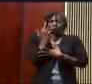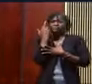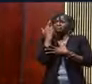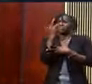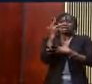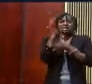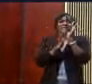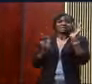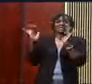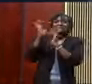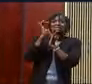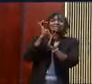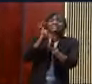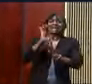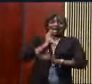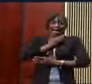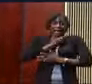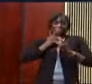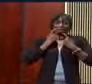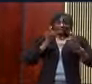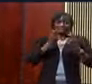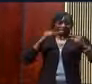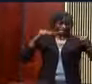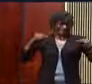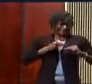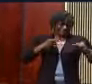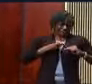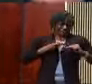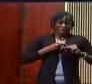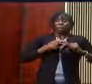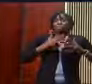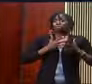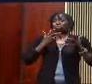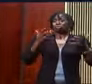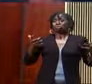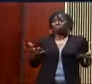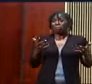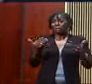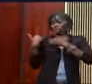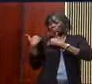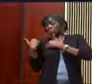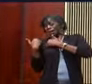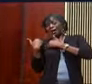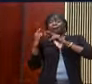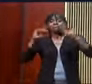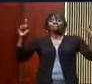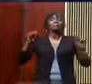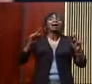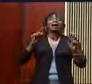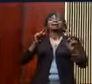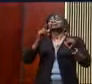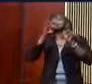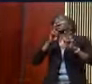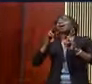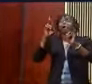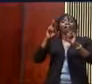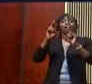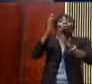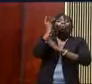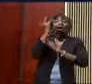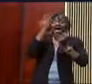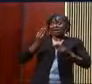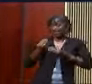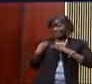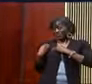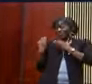All our sins and griefs to bear. What a privilege it is to carry everything